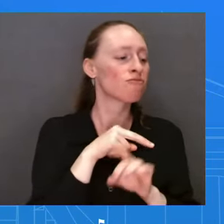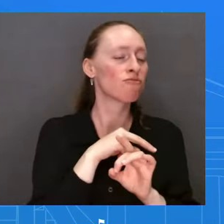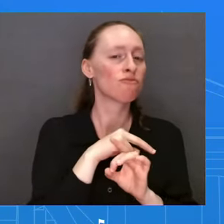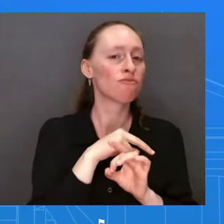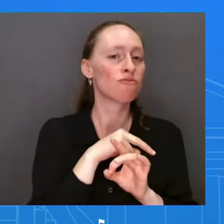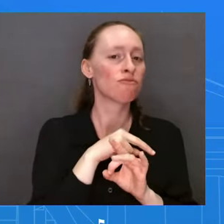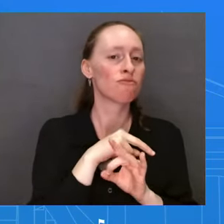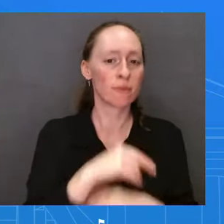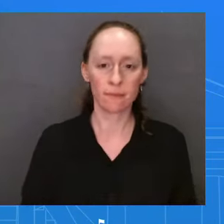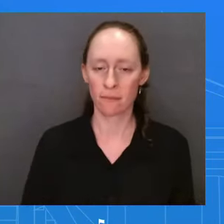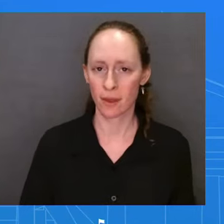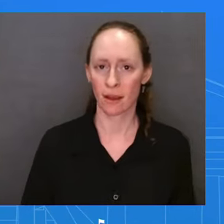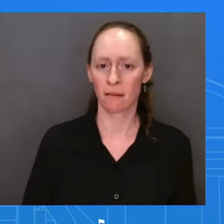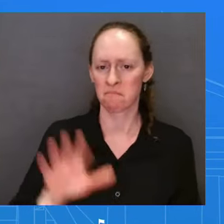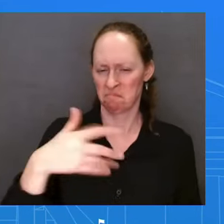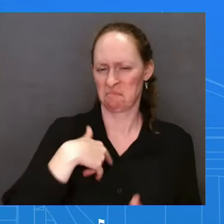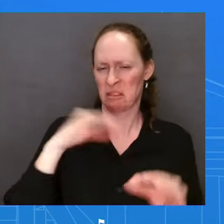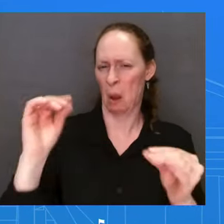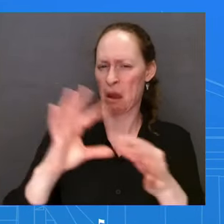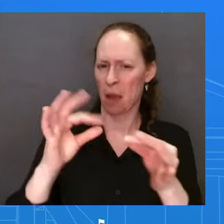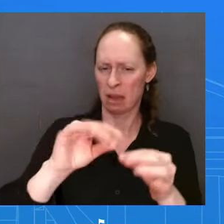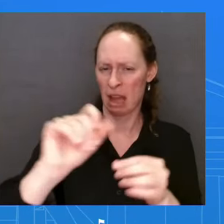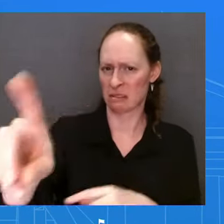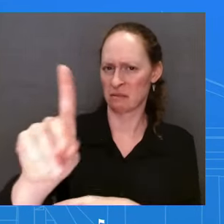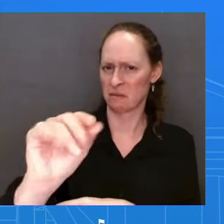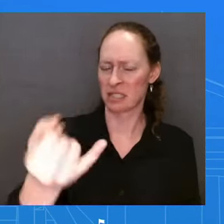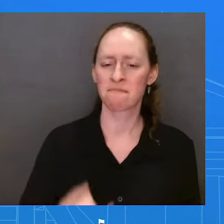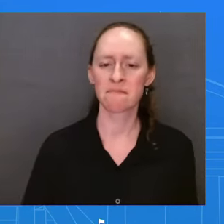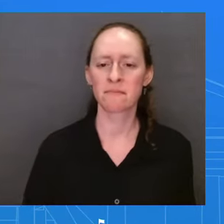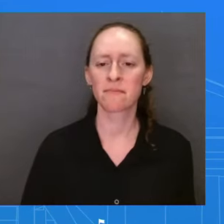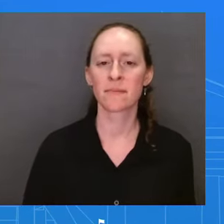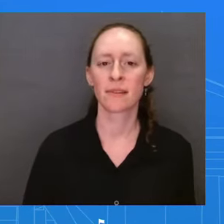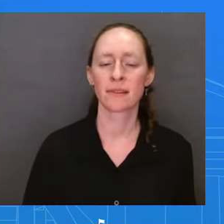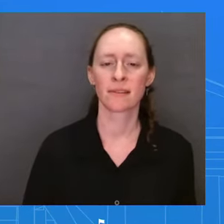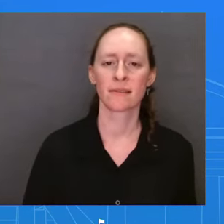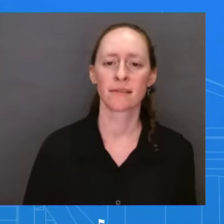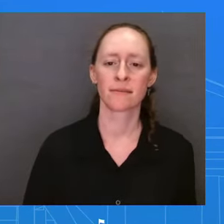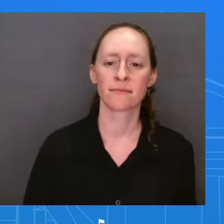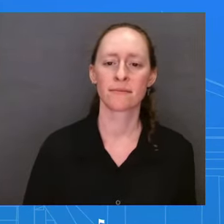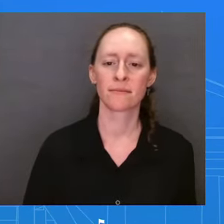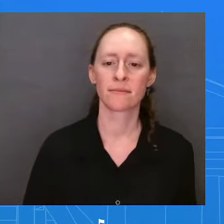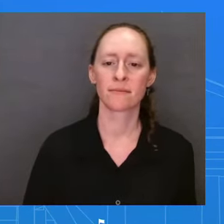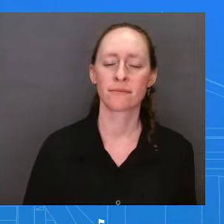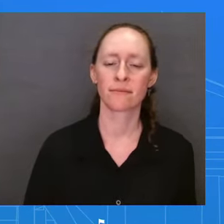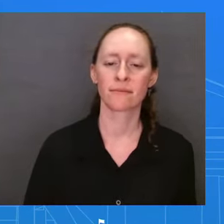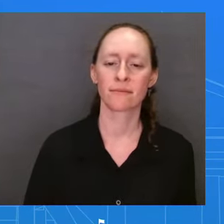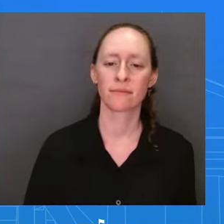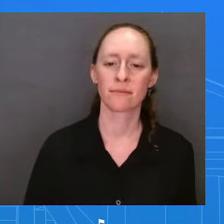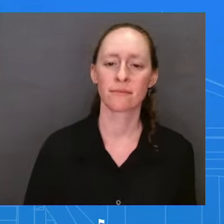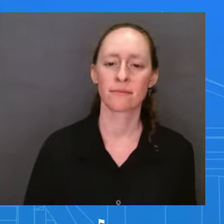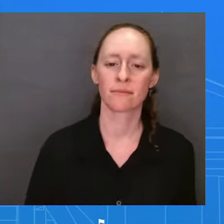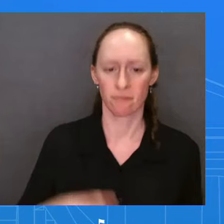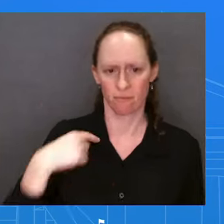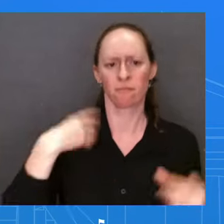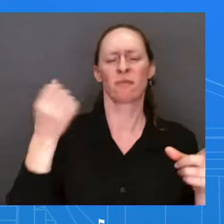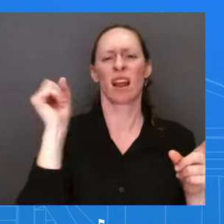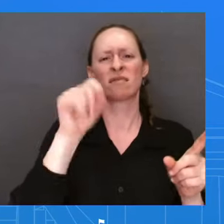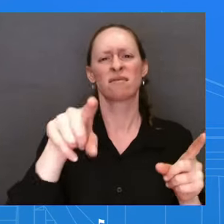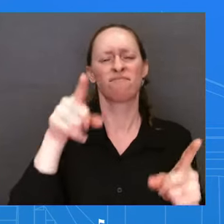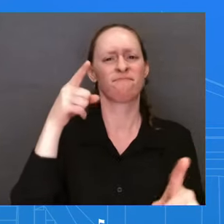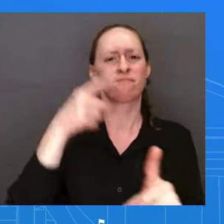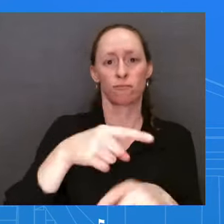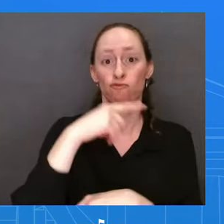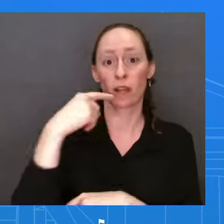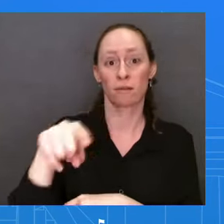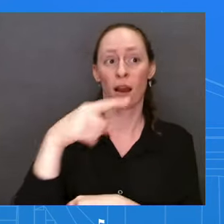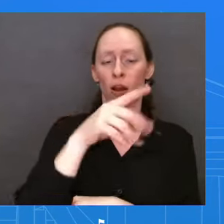Andrea? The I just want to ask you about Russia and Wagner. What actions, you know, can you take as an administration to